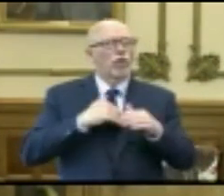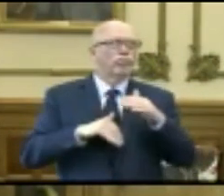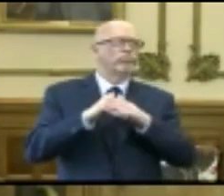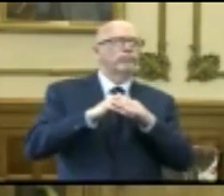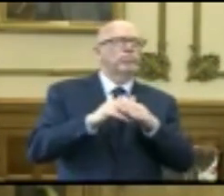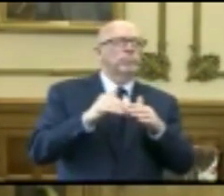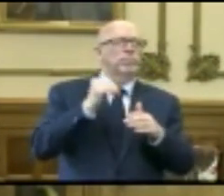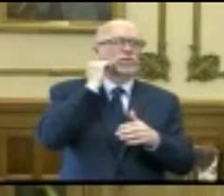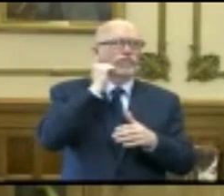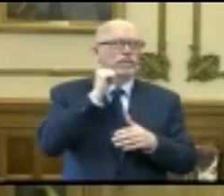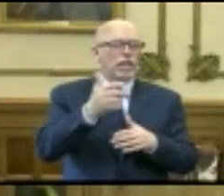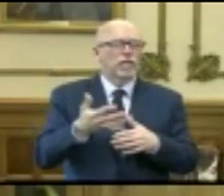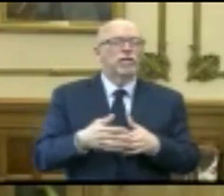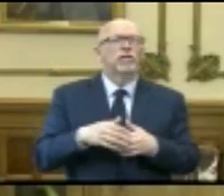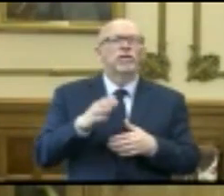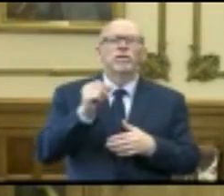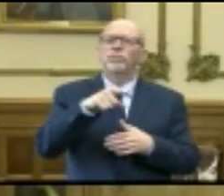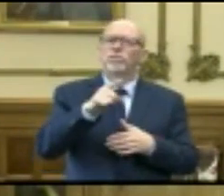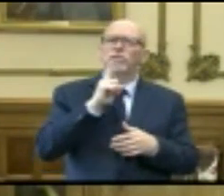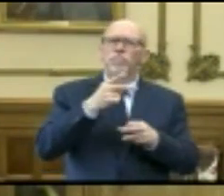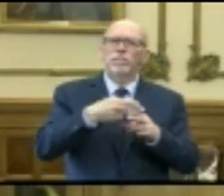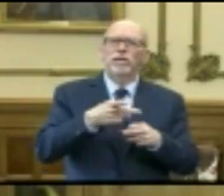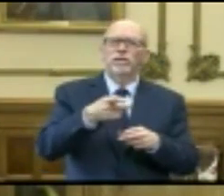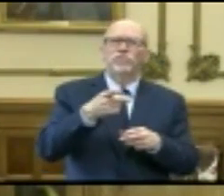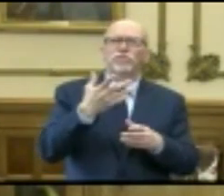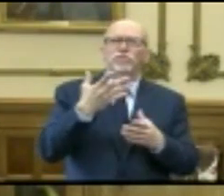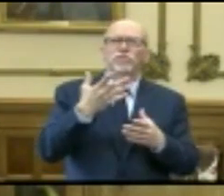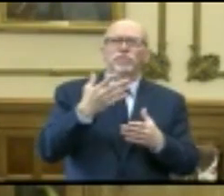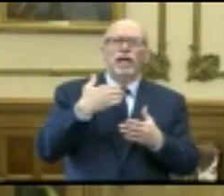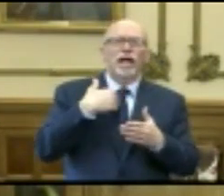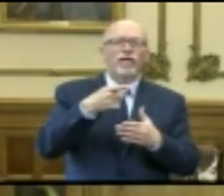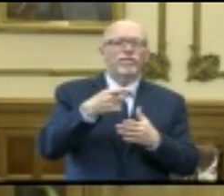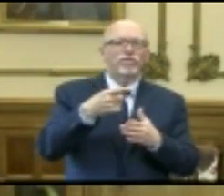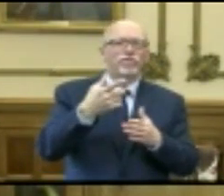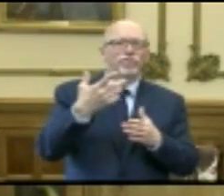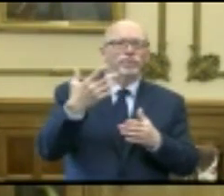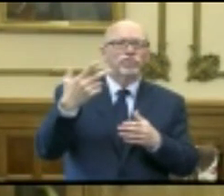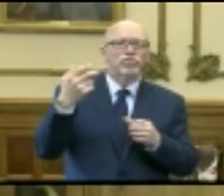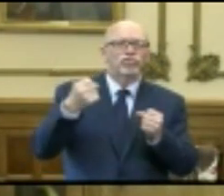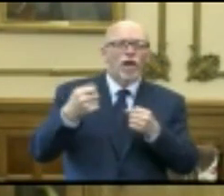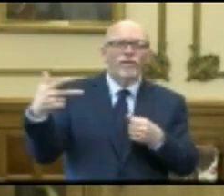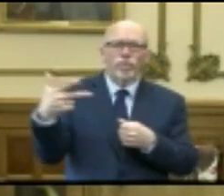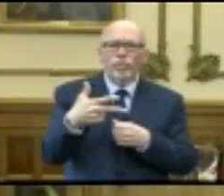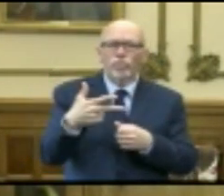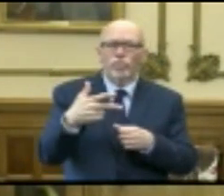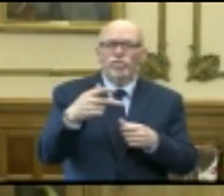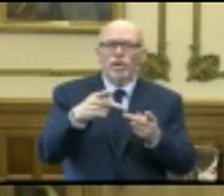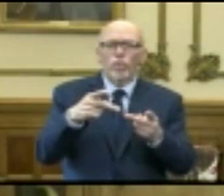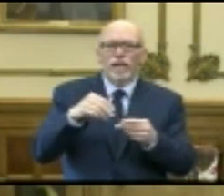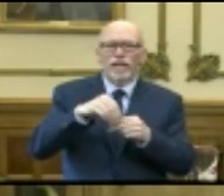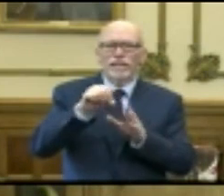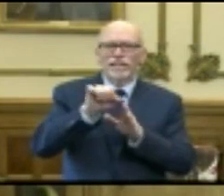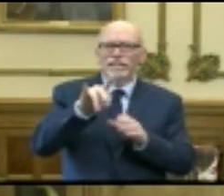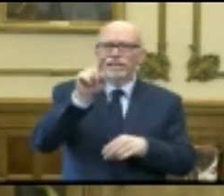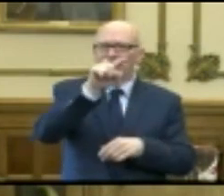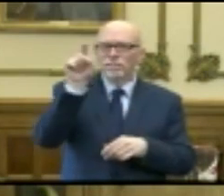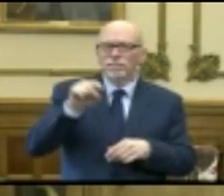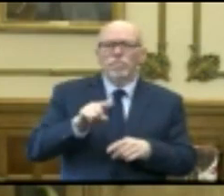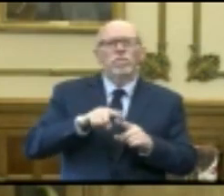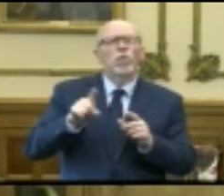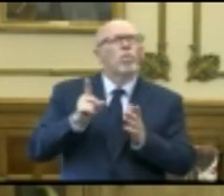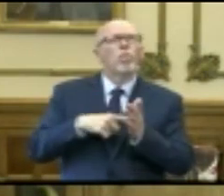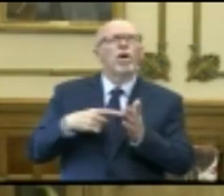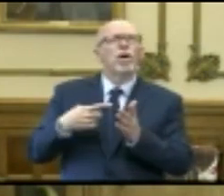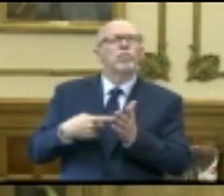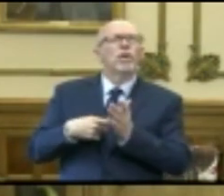on a day-to-day basis. You mentioned widening the guidelines for the couple drive-in locations that we've had around the state, but I guess my question is, what are the guidelines